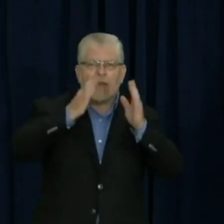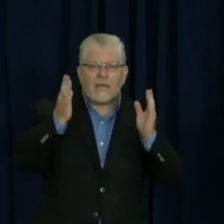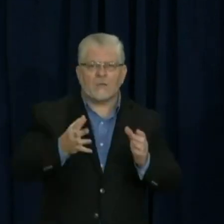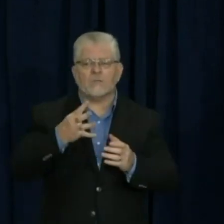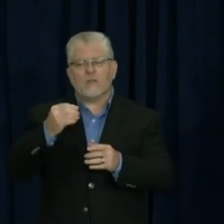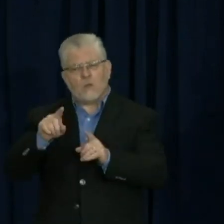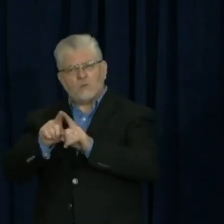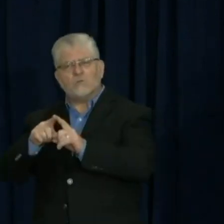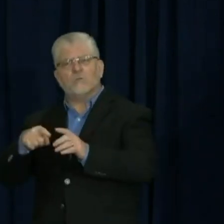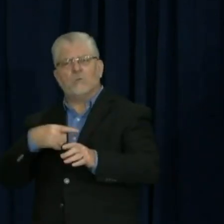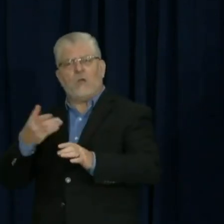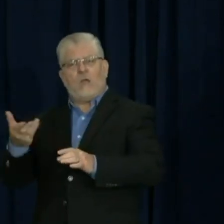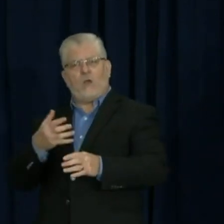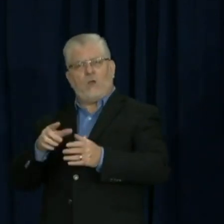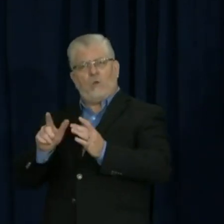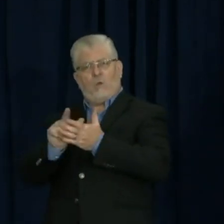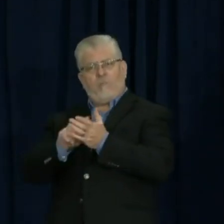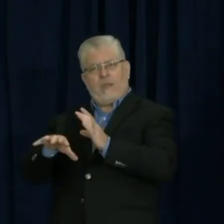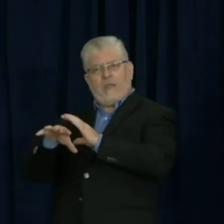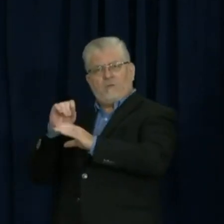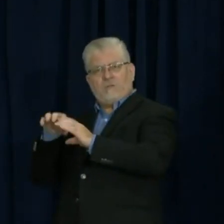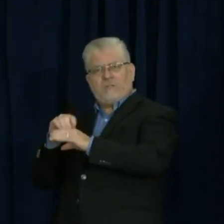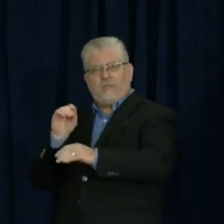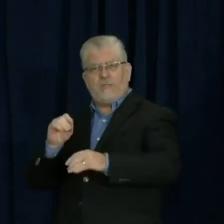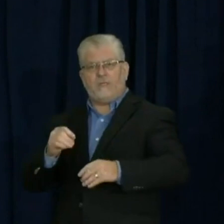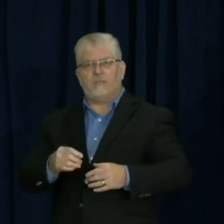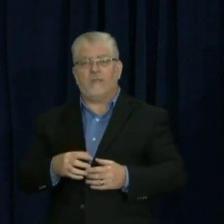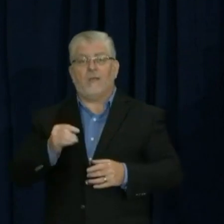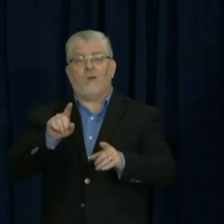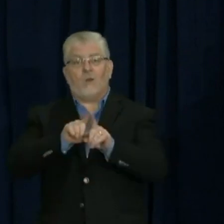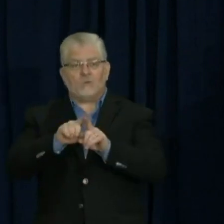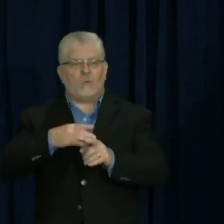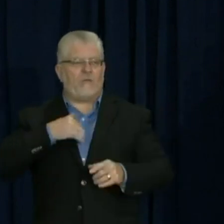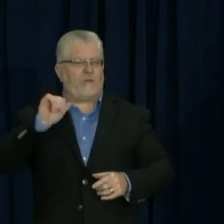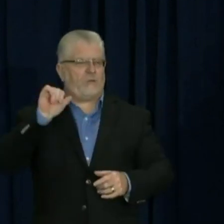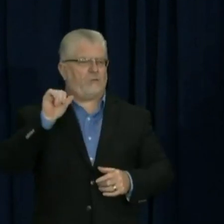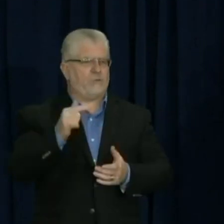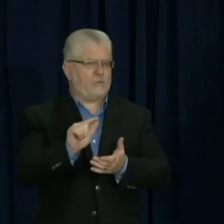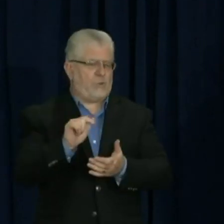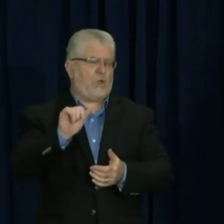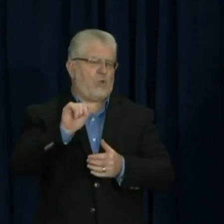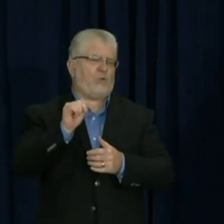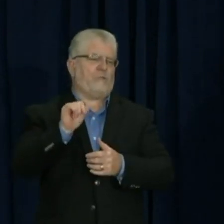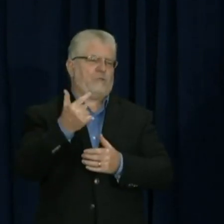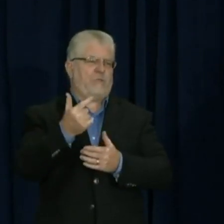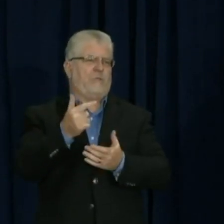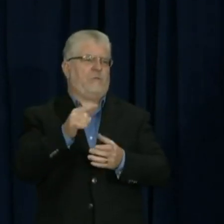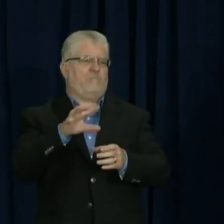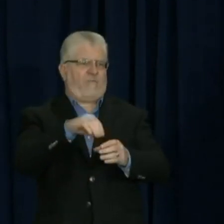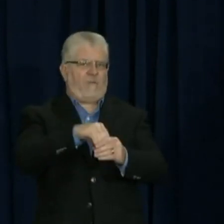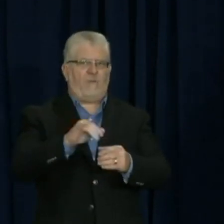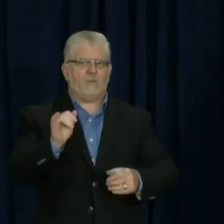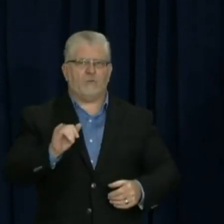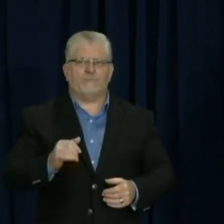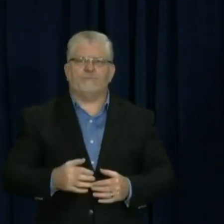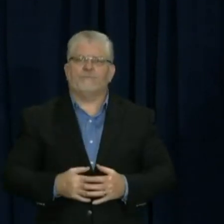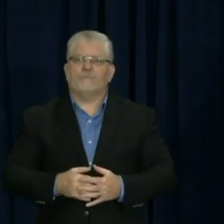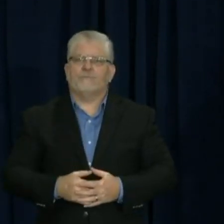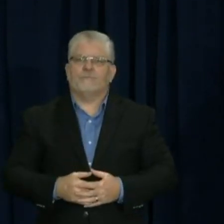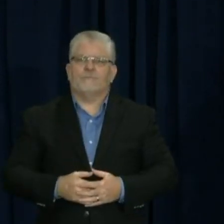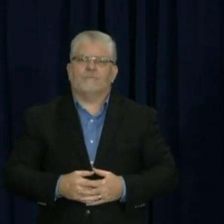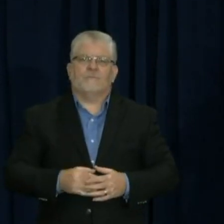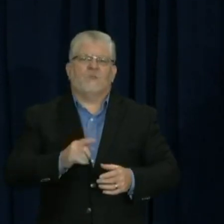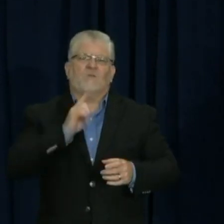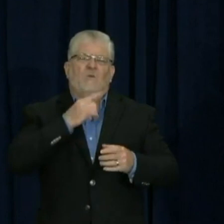Plus the Attorney General is also representing us in a number of these things. So there's been a great team. I have to say the